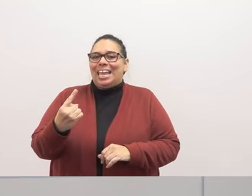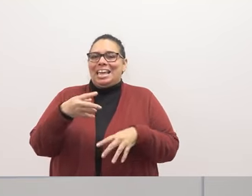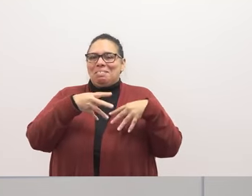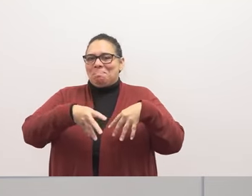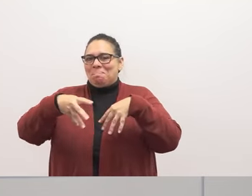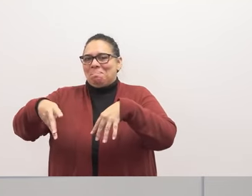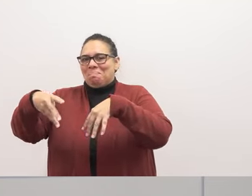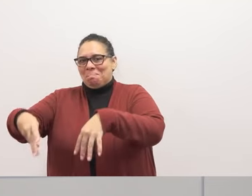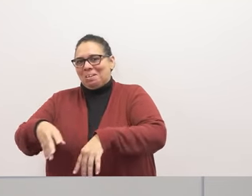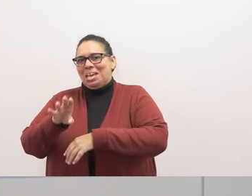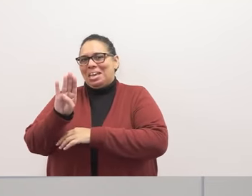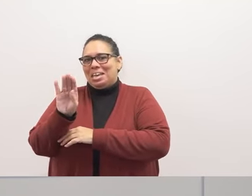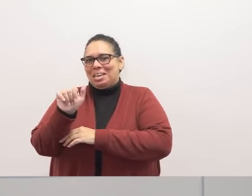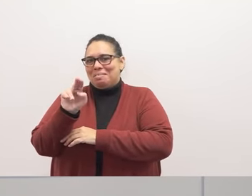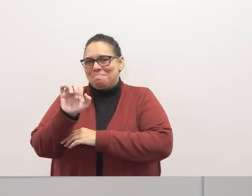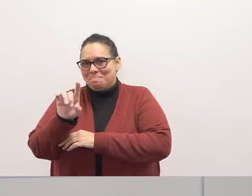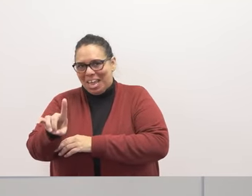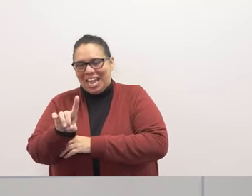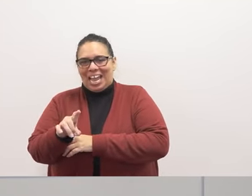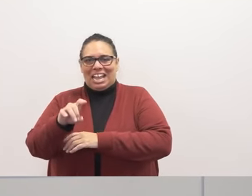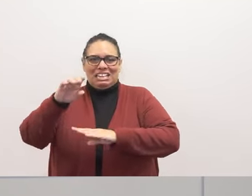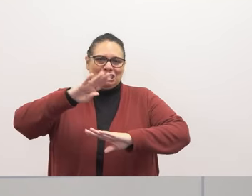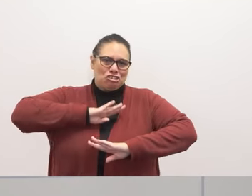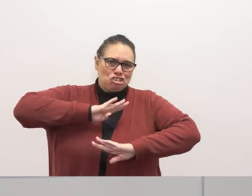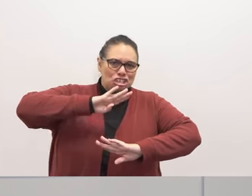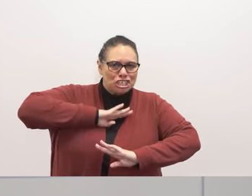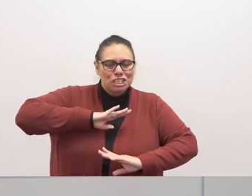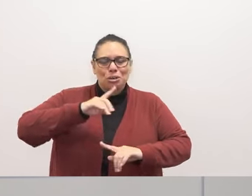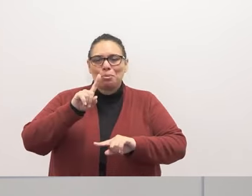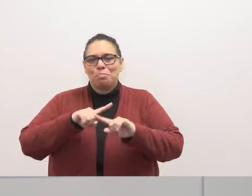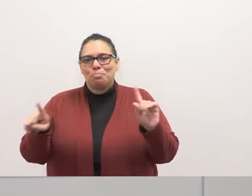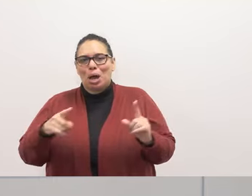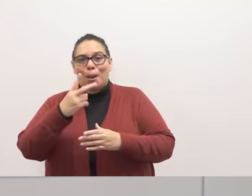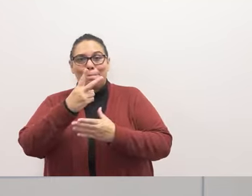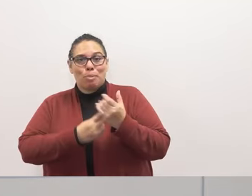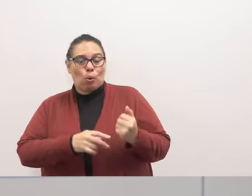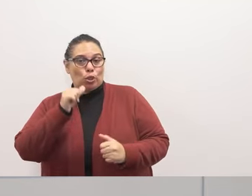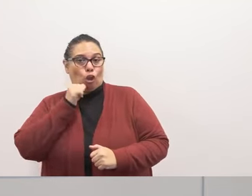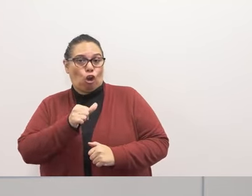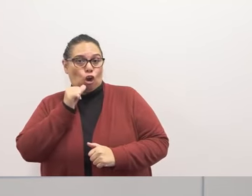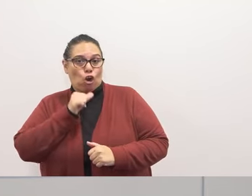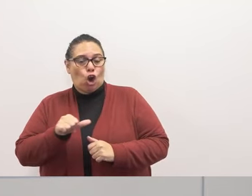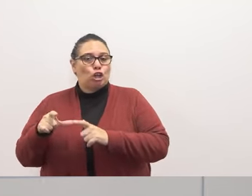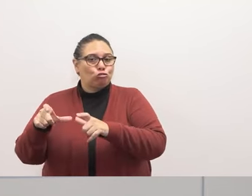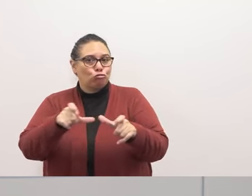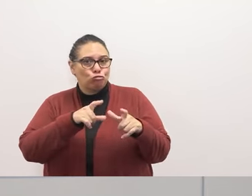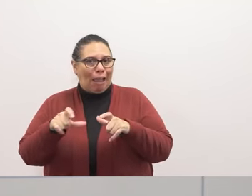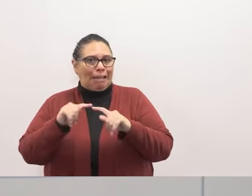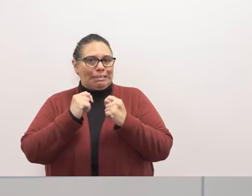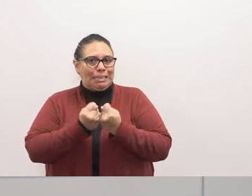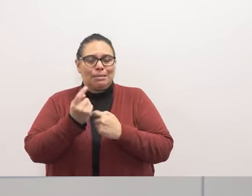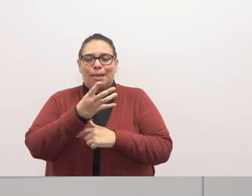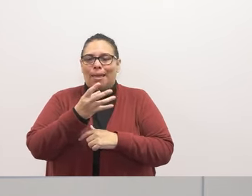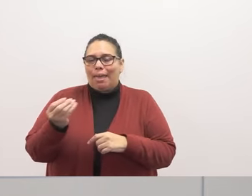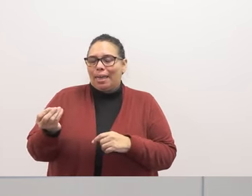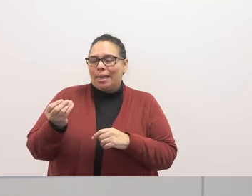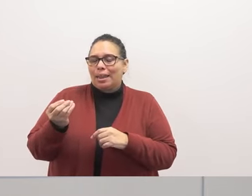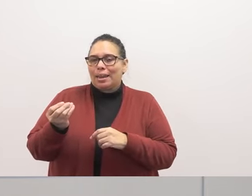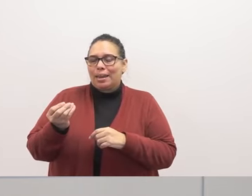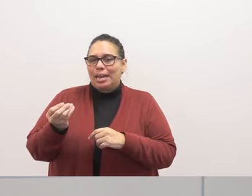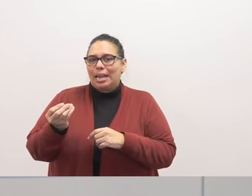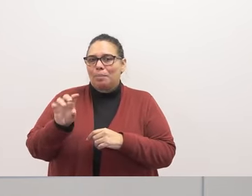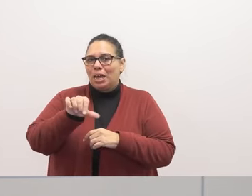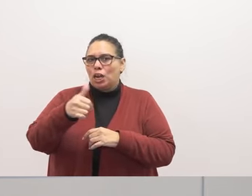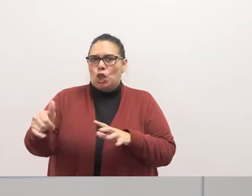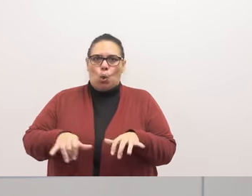and cheerleaders but they had both the girls track track team and another uh uh uh